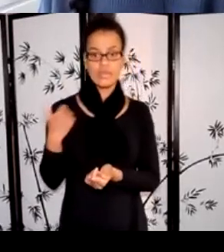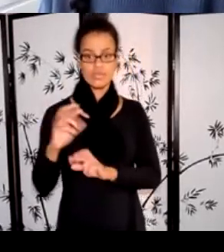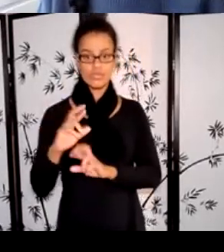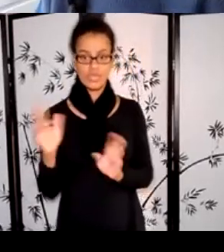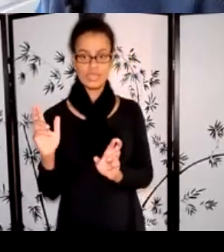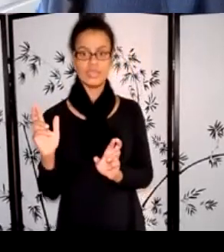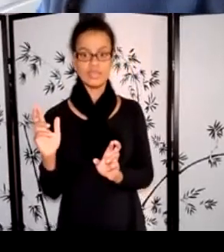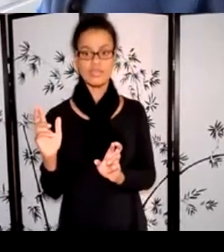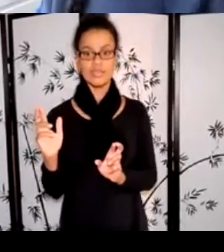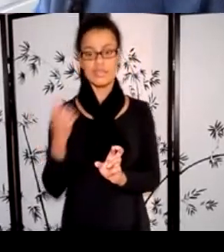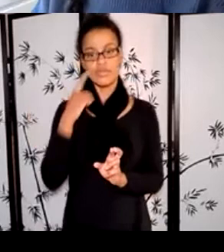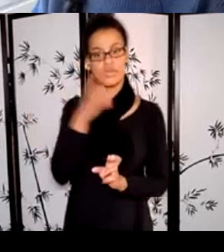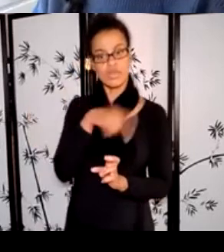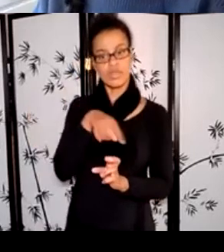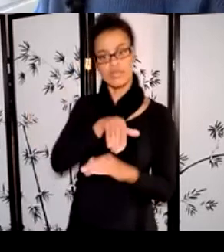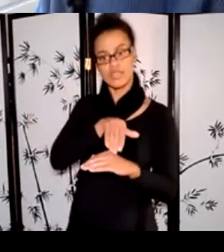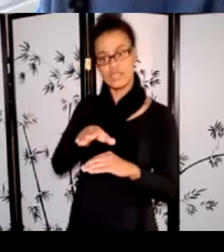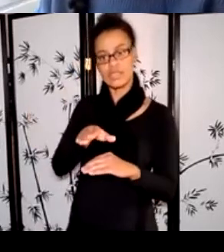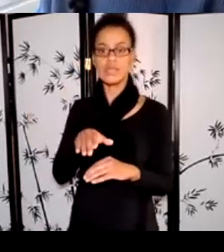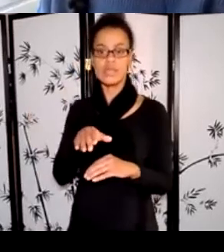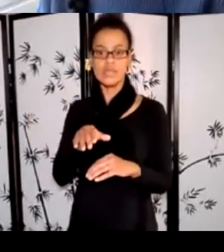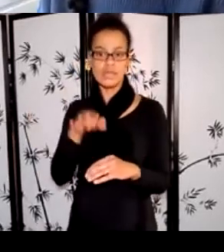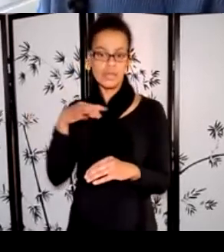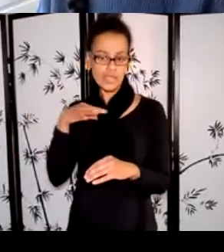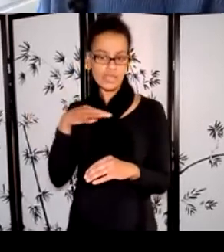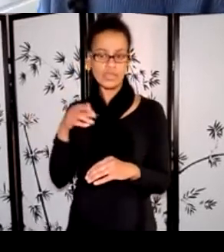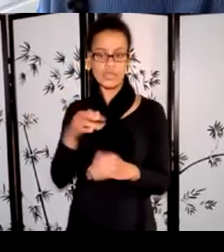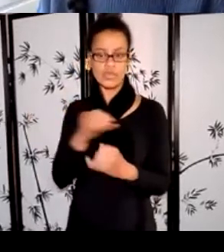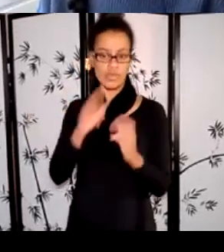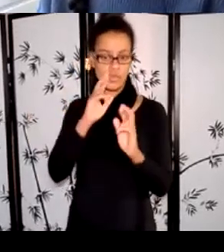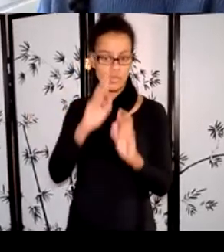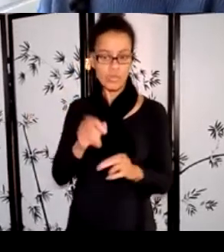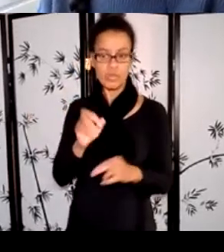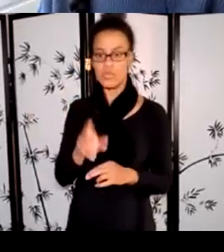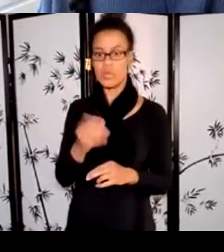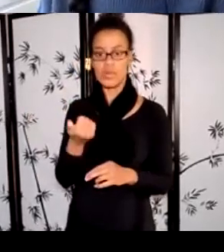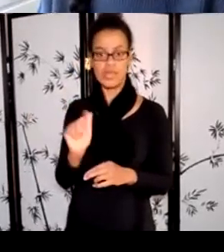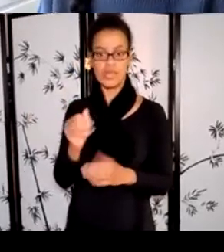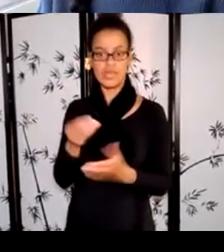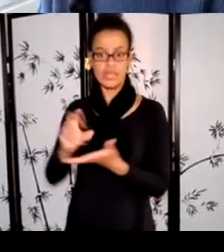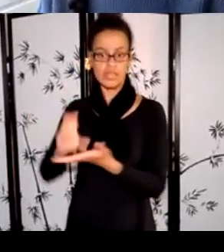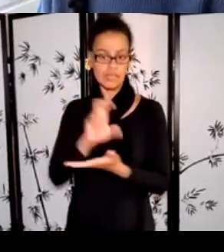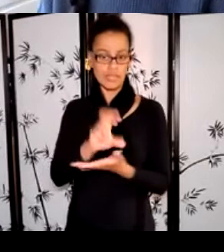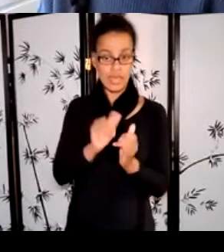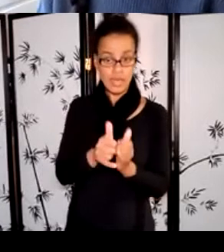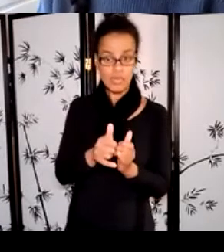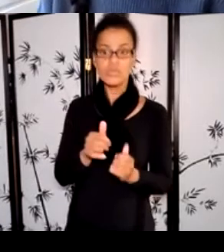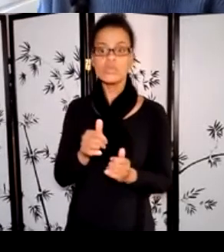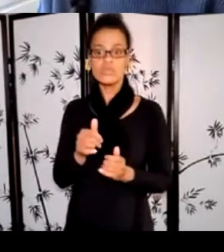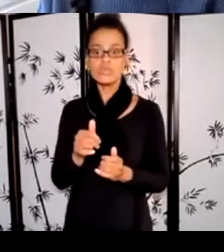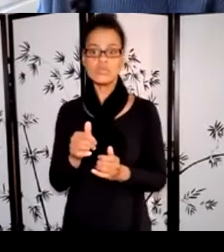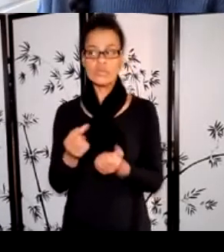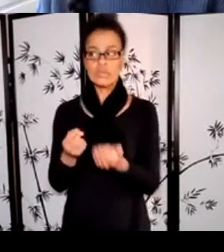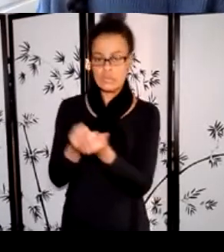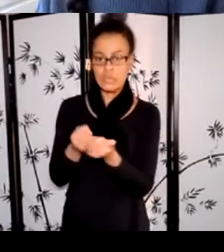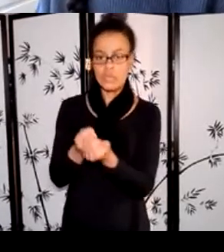an application, a final report, or receiving and accepting an investment. So who can request this type of assistance?